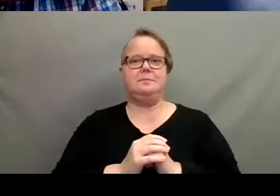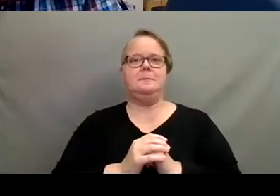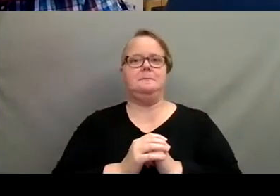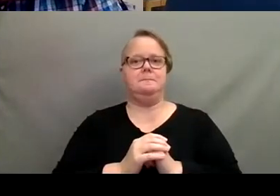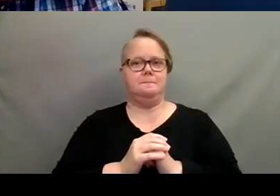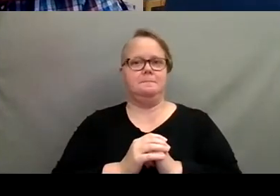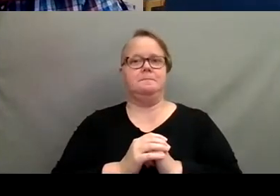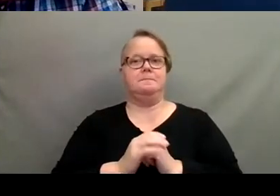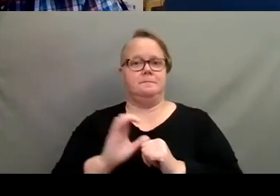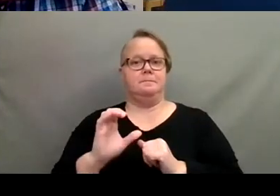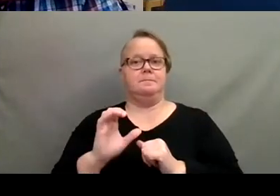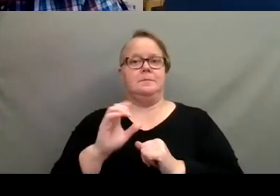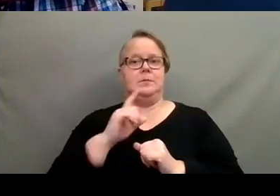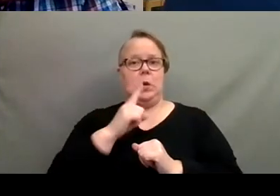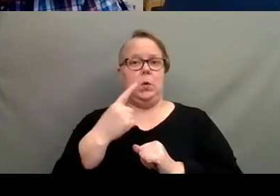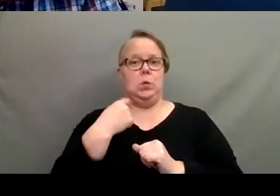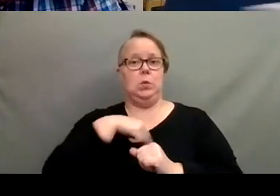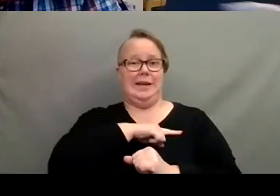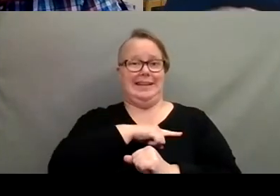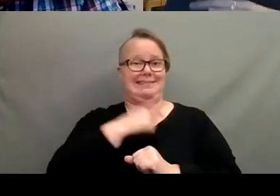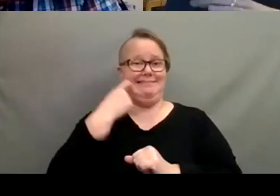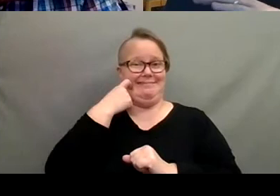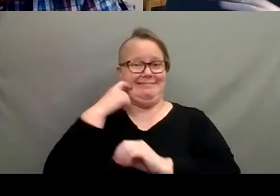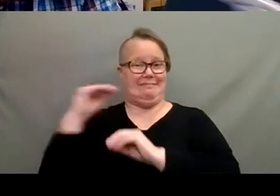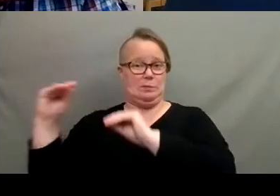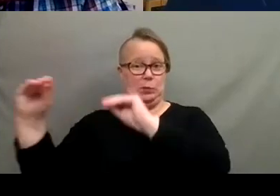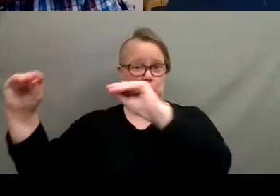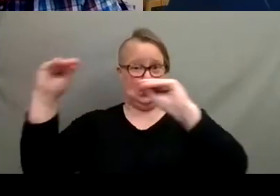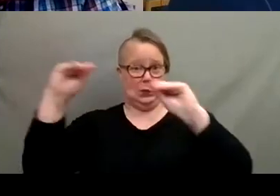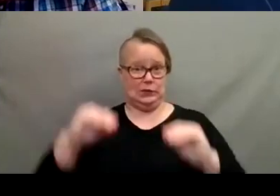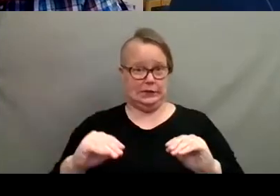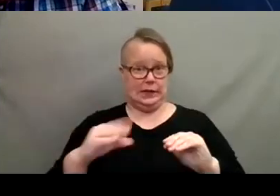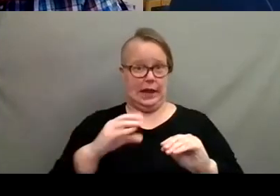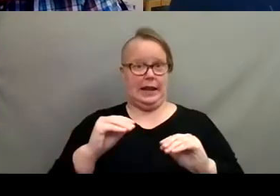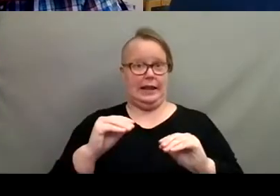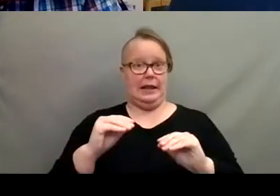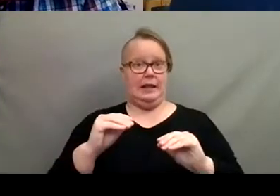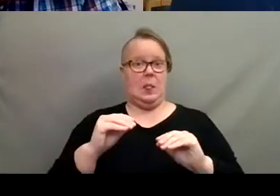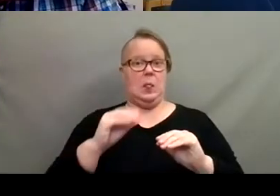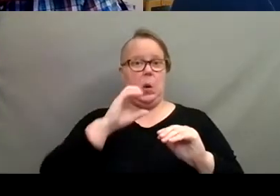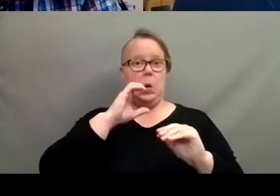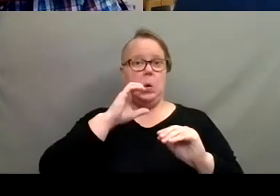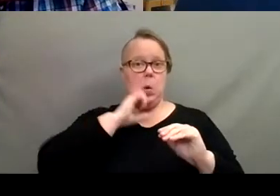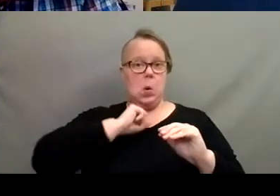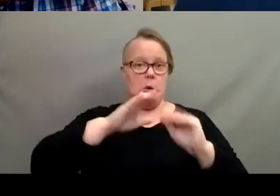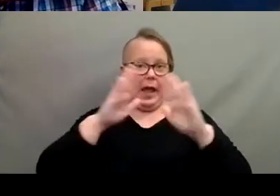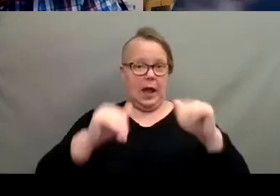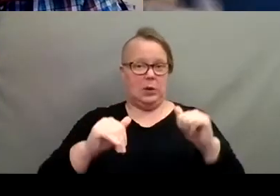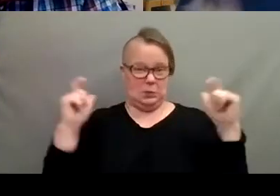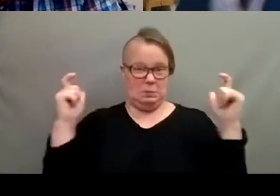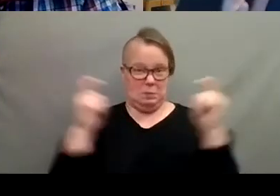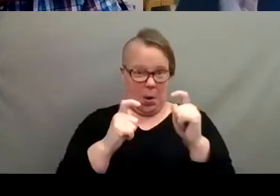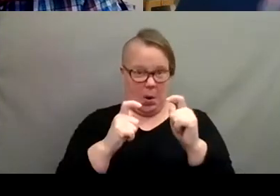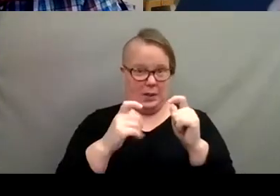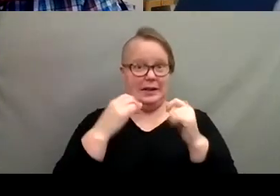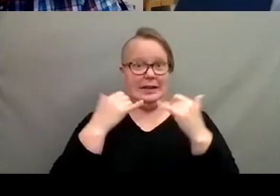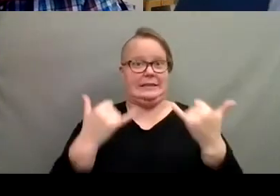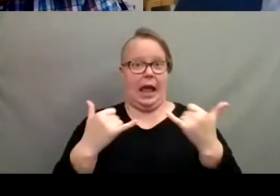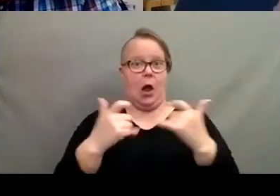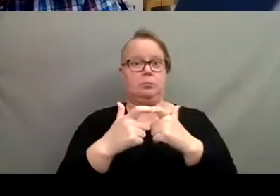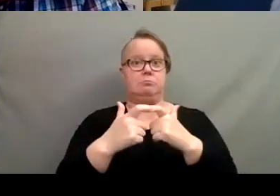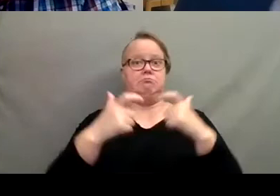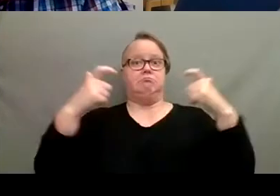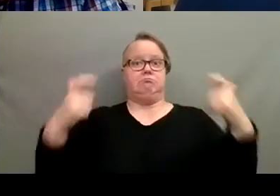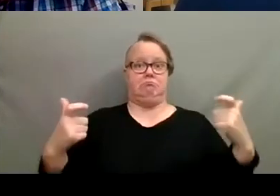So we, we moved recently and our house we had before was much smaller and now our house is bigger. And I have,